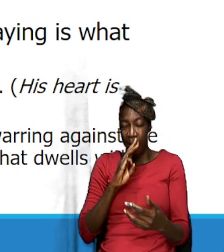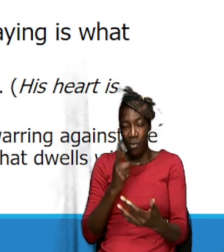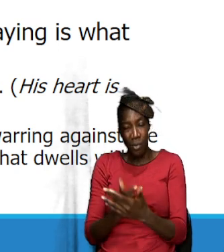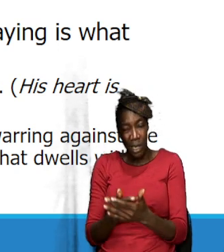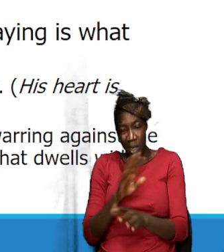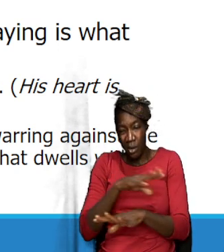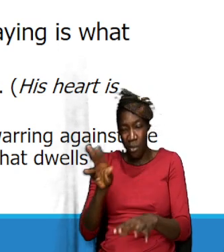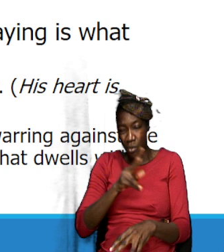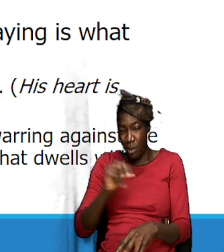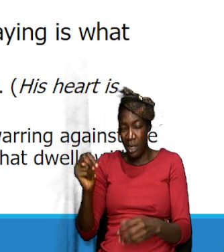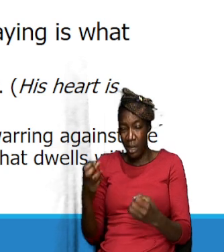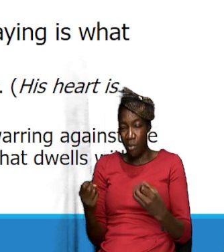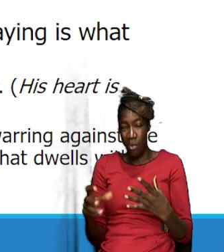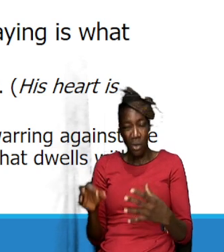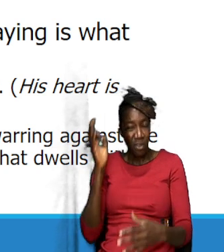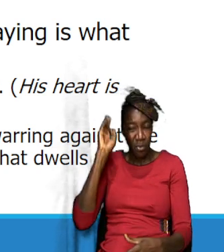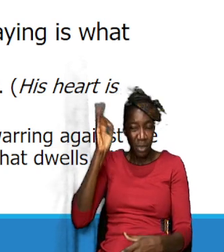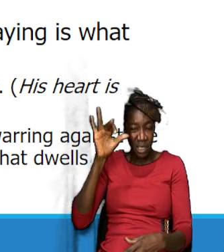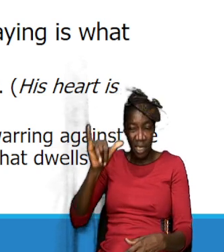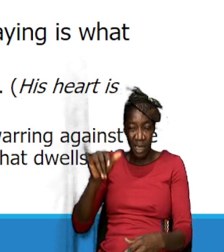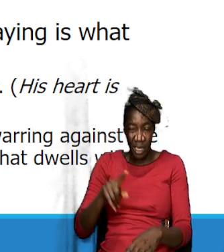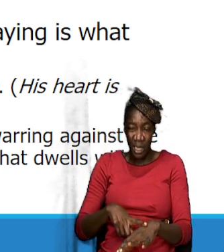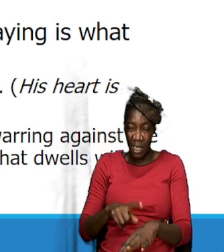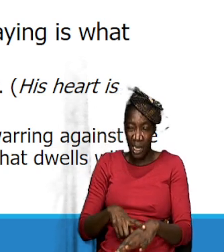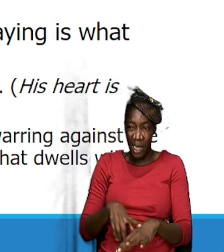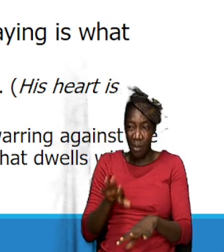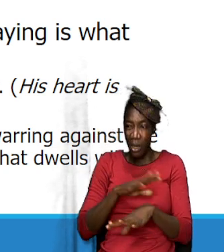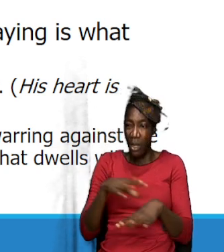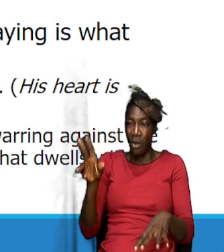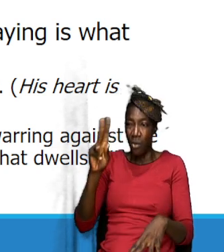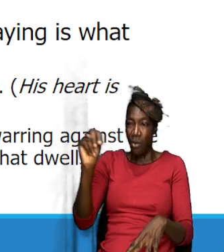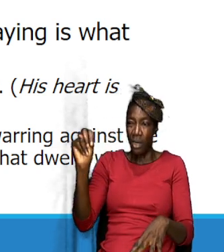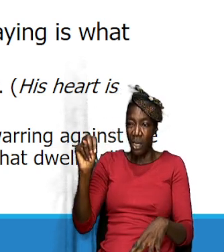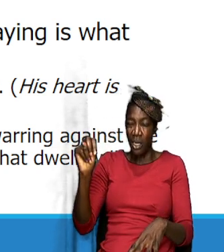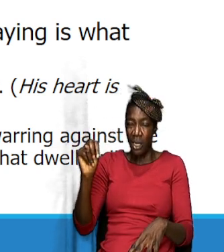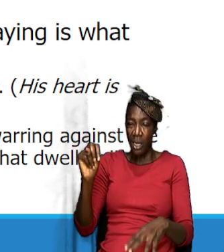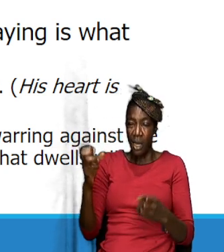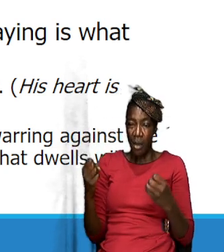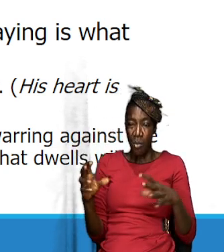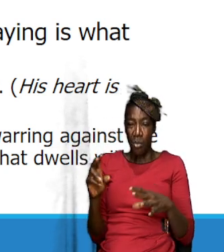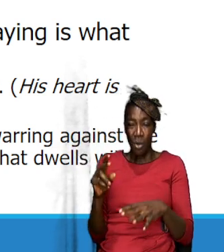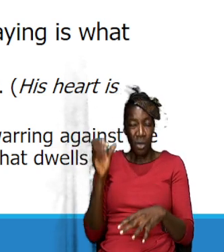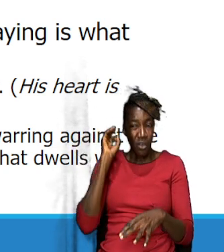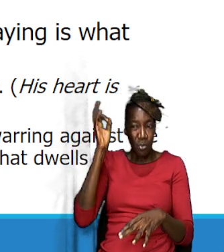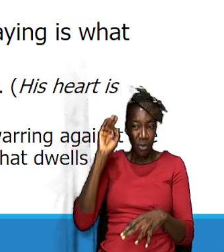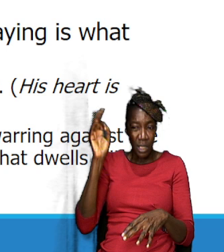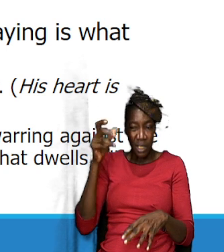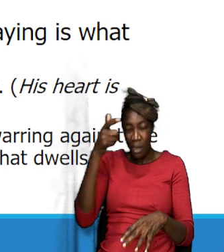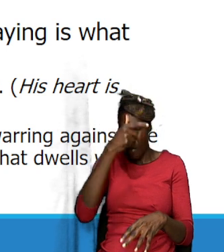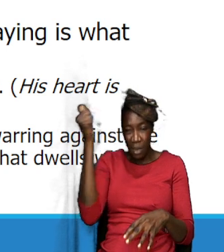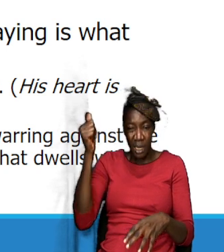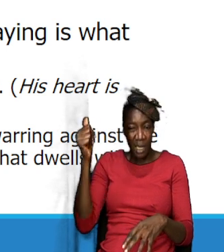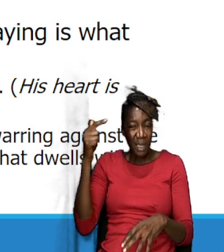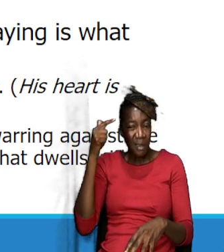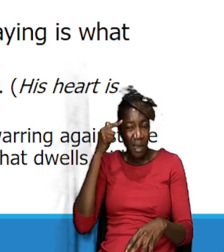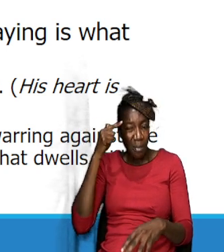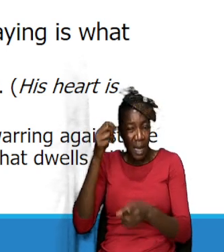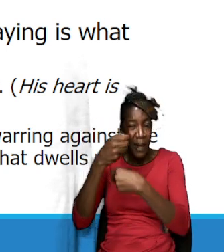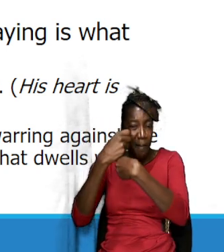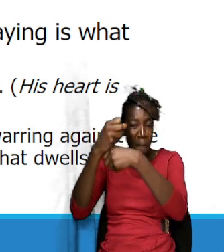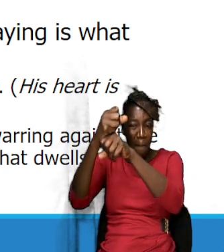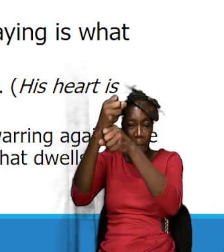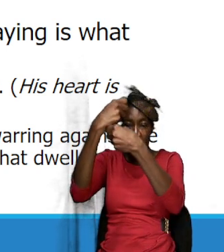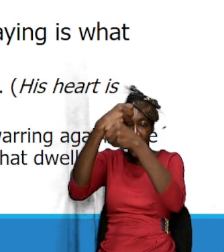of preaching at that time you know we don't really need a lot of preaching and I tell you why because our mind is made up already